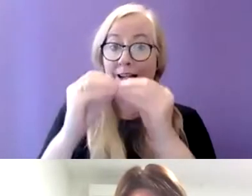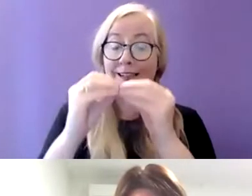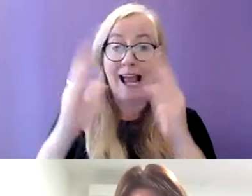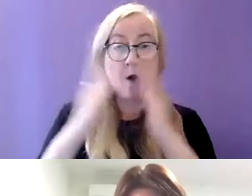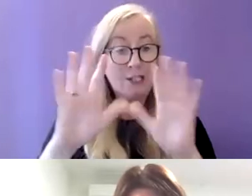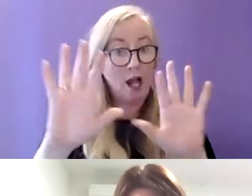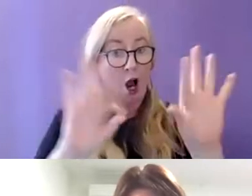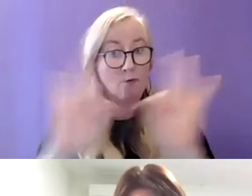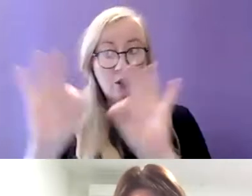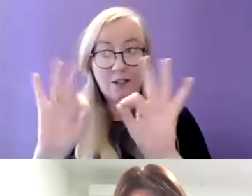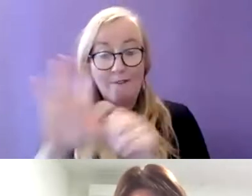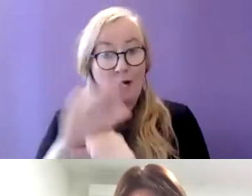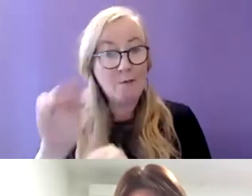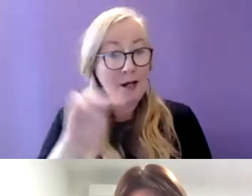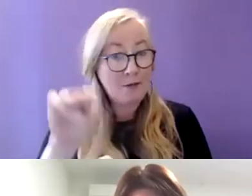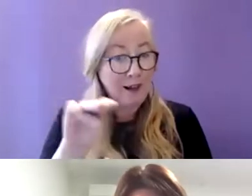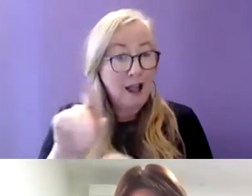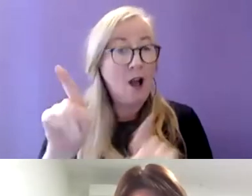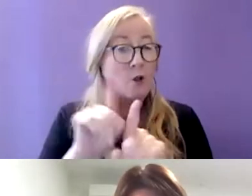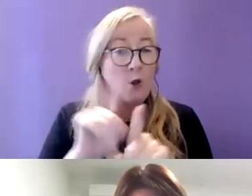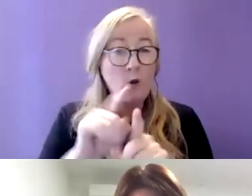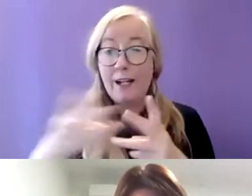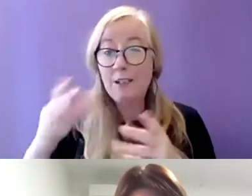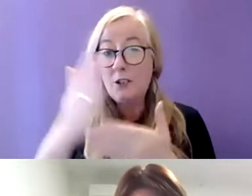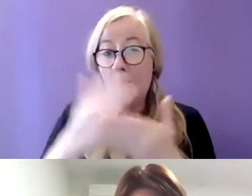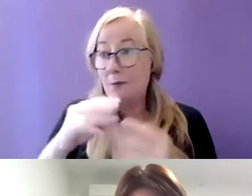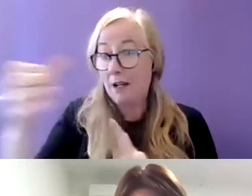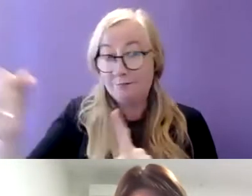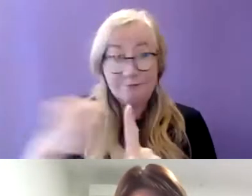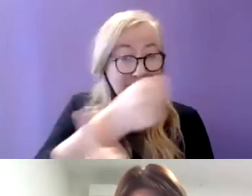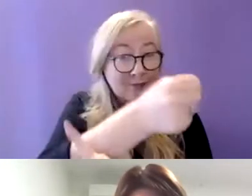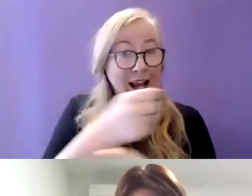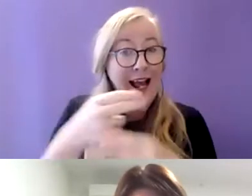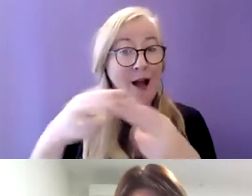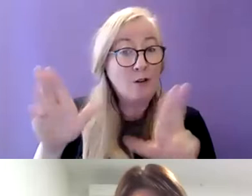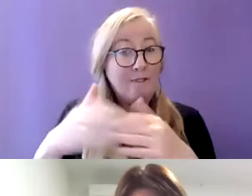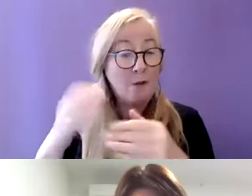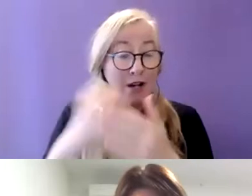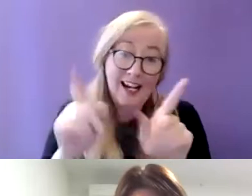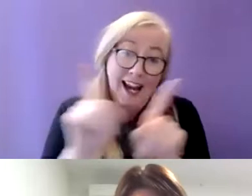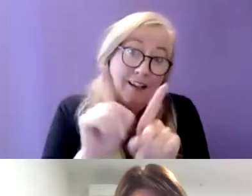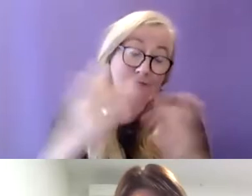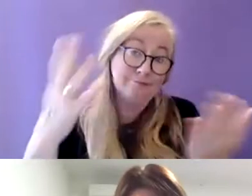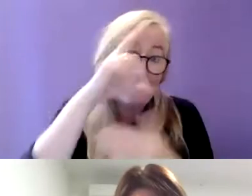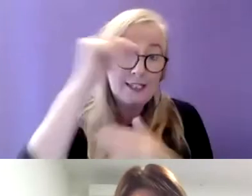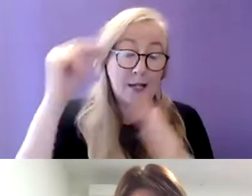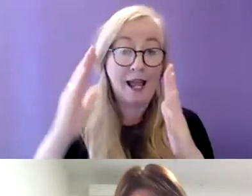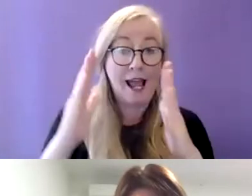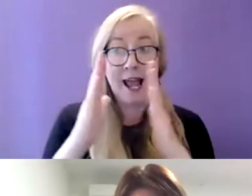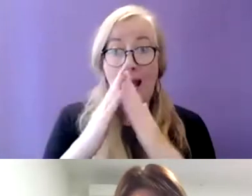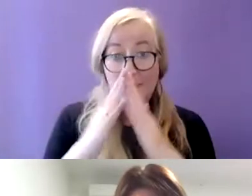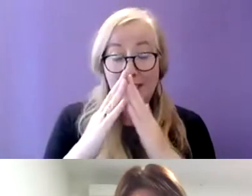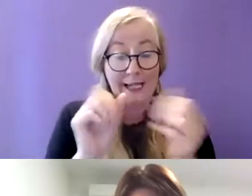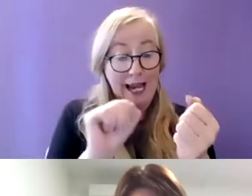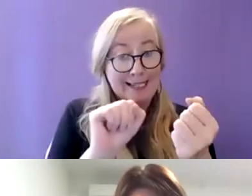particularly in the context of decongregation which has resulted for example in housing being adapted